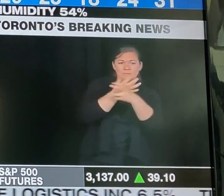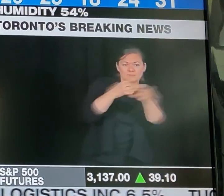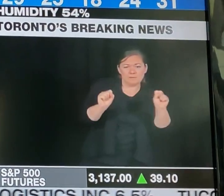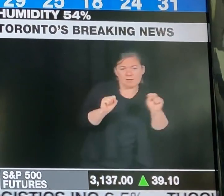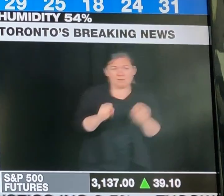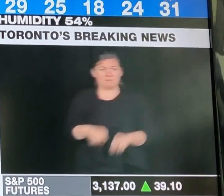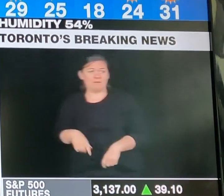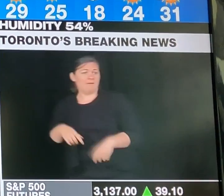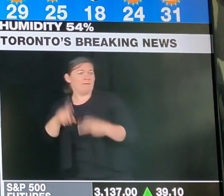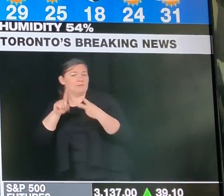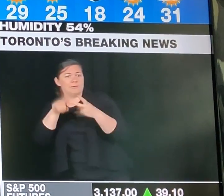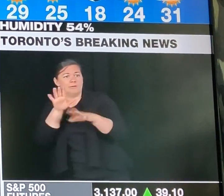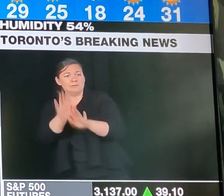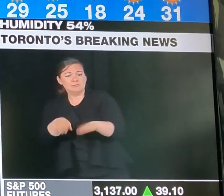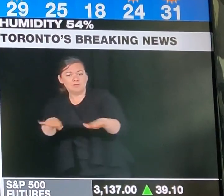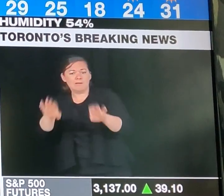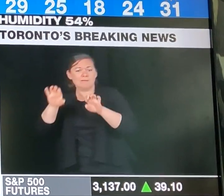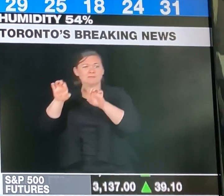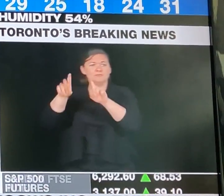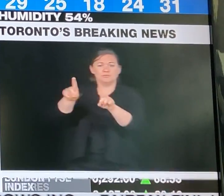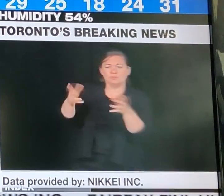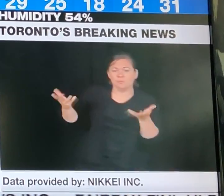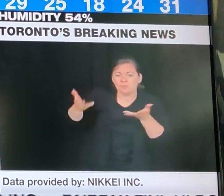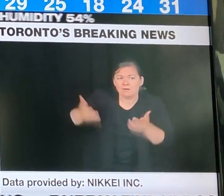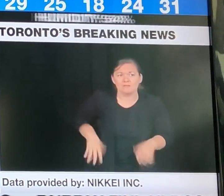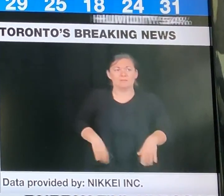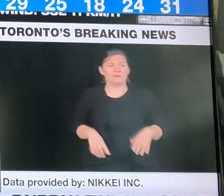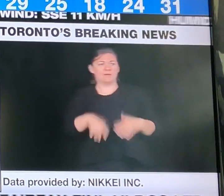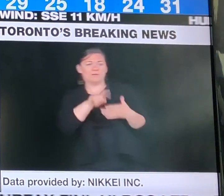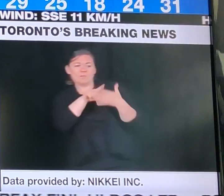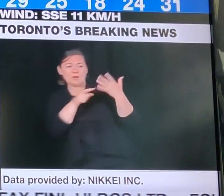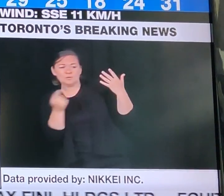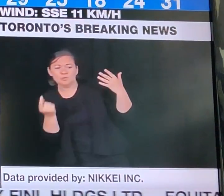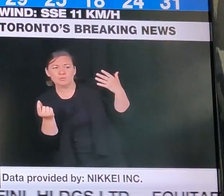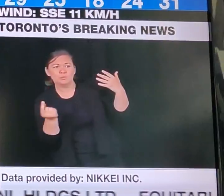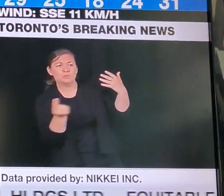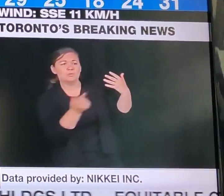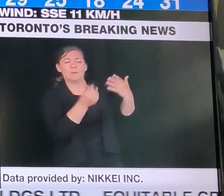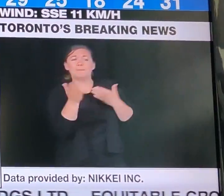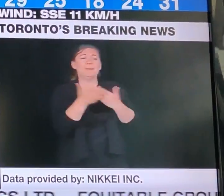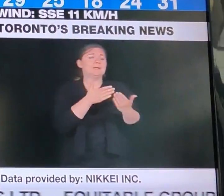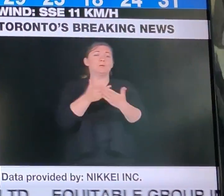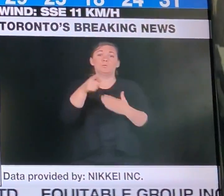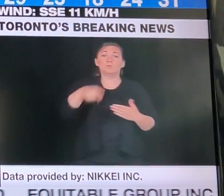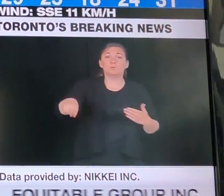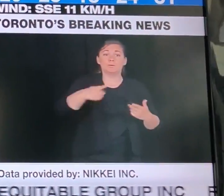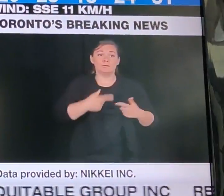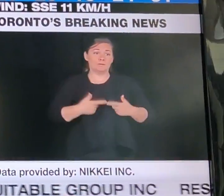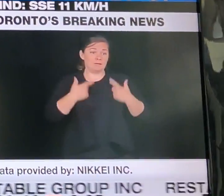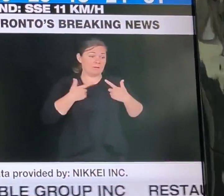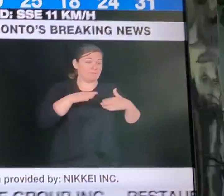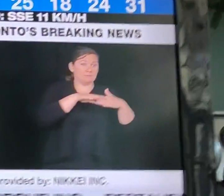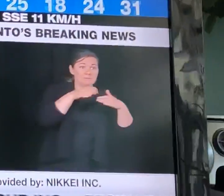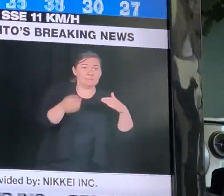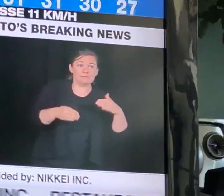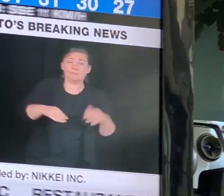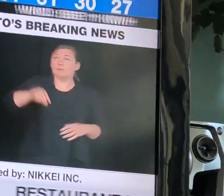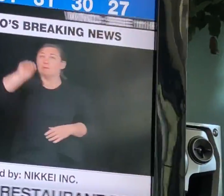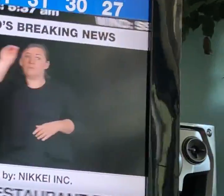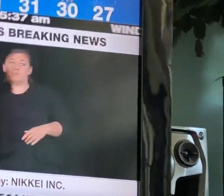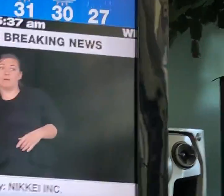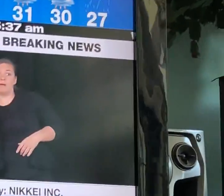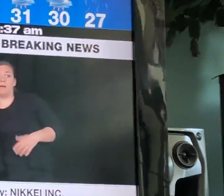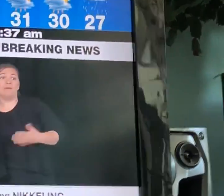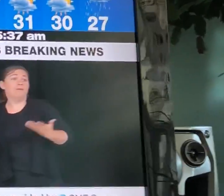know how you feel. Many are worried about this new environment, and you need certainty as we move forward in our plan to reopen the